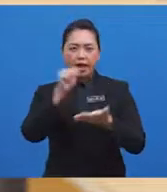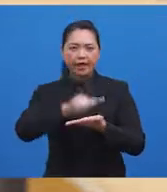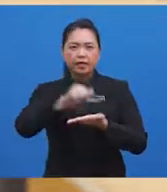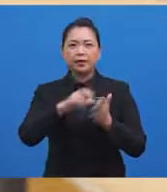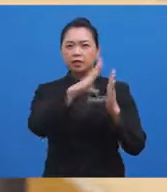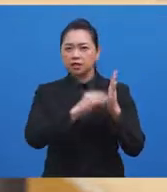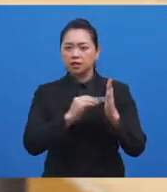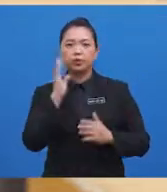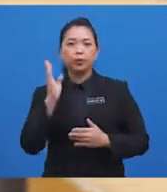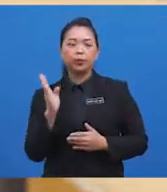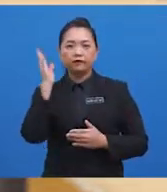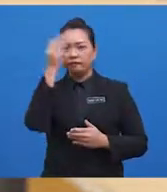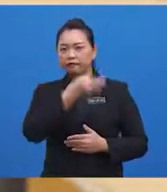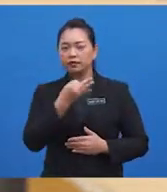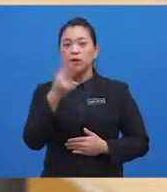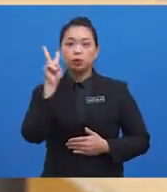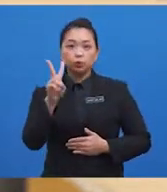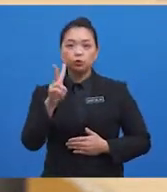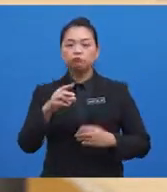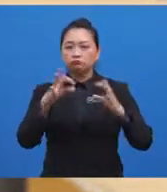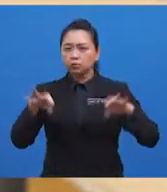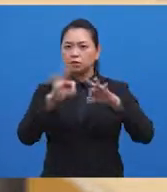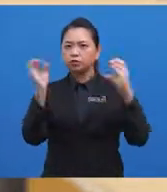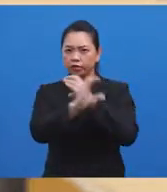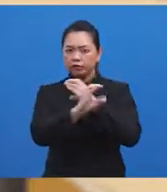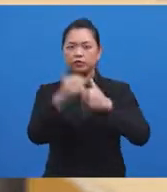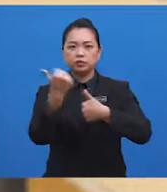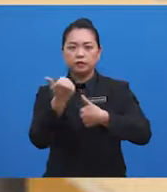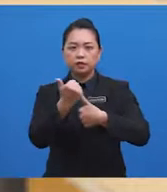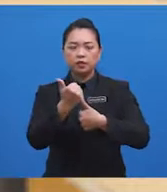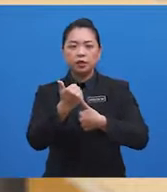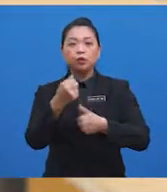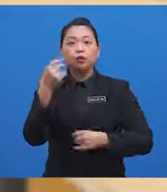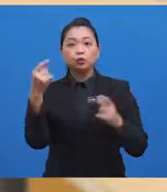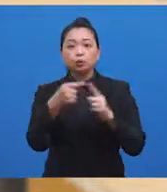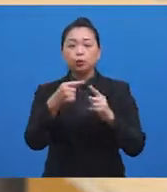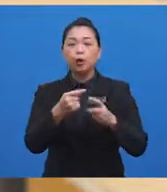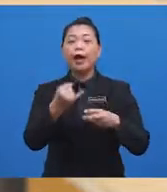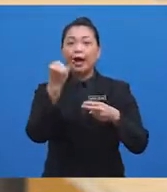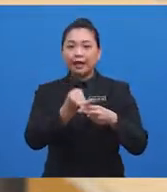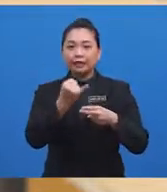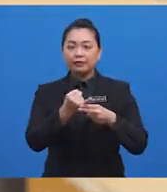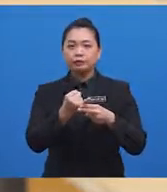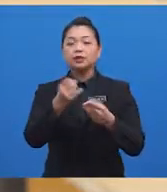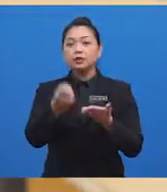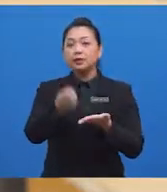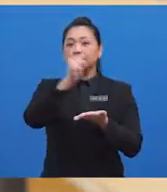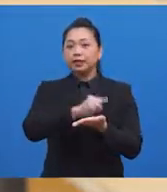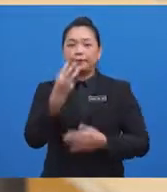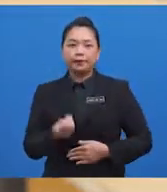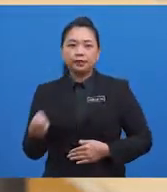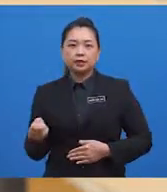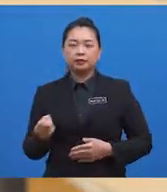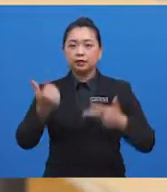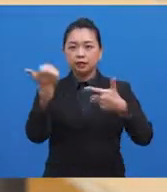you will be faced with two main challenges. Now the first one is to identify the subject matter. And the second